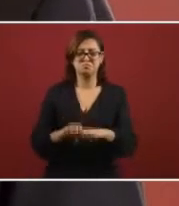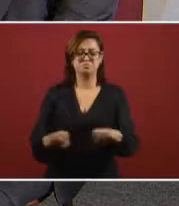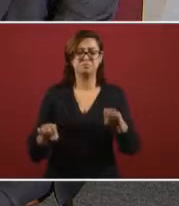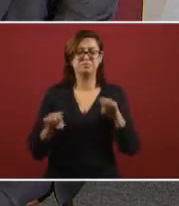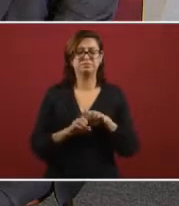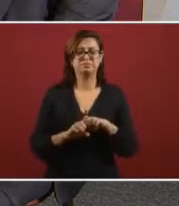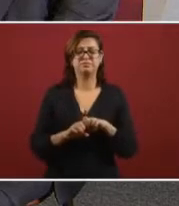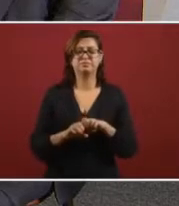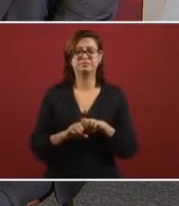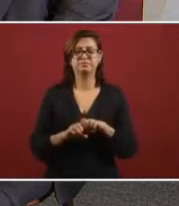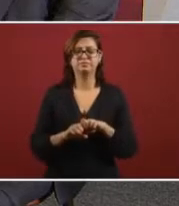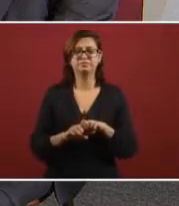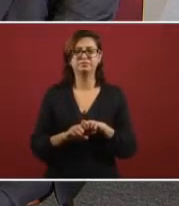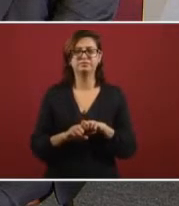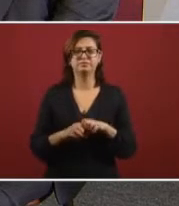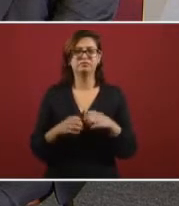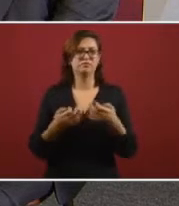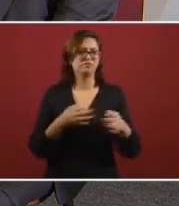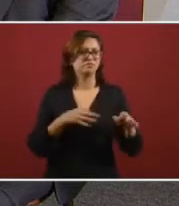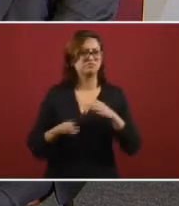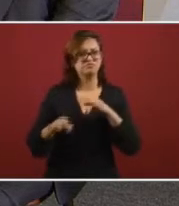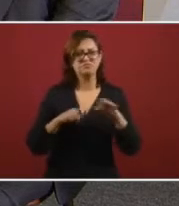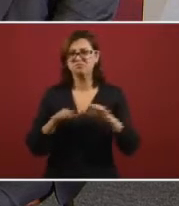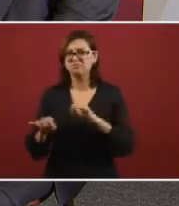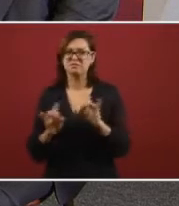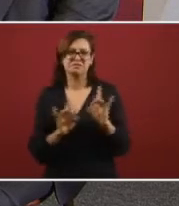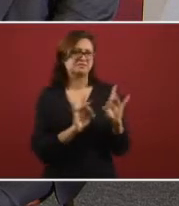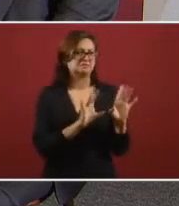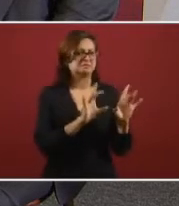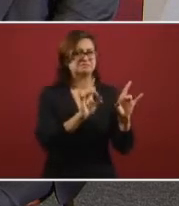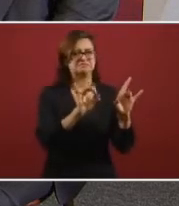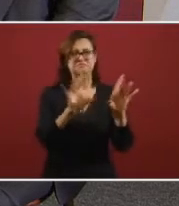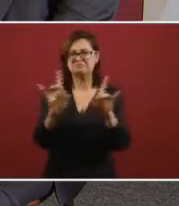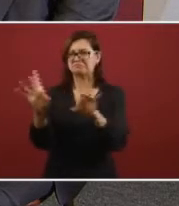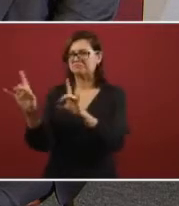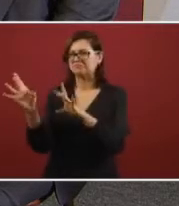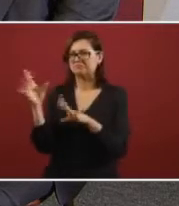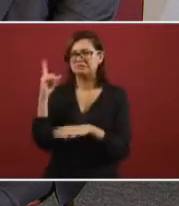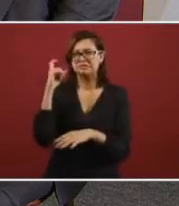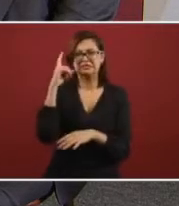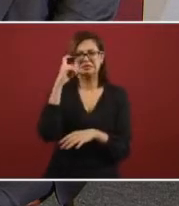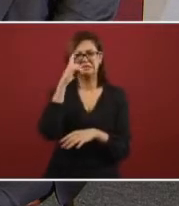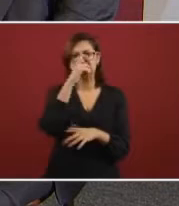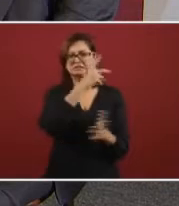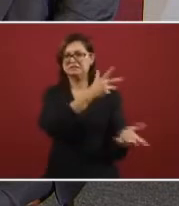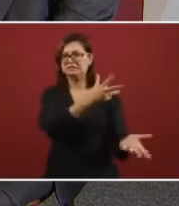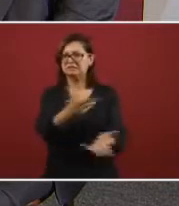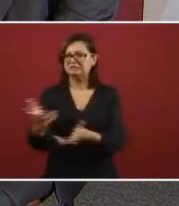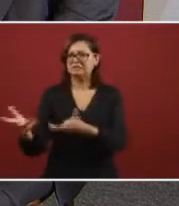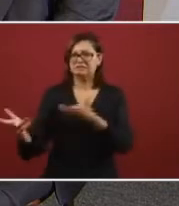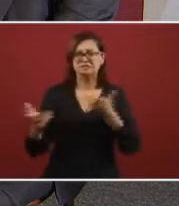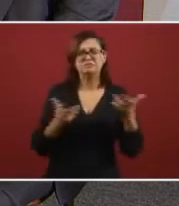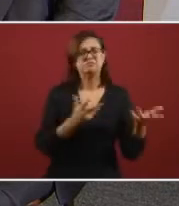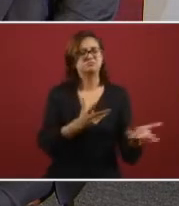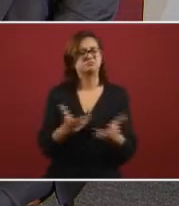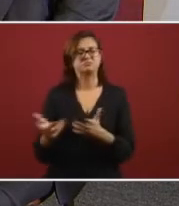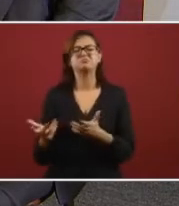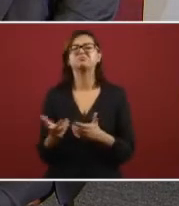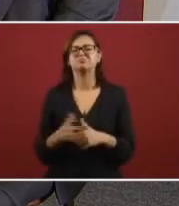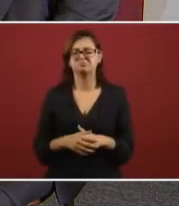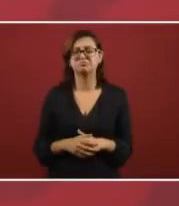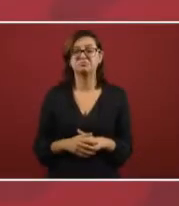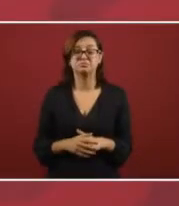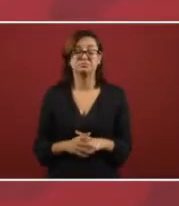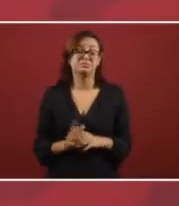that are so difficult because of what we're going